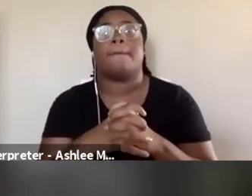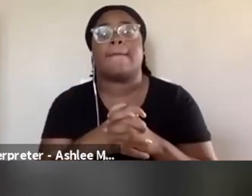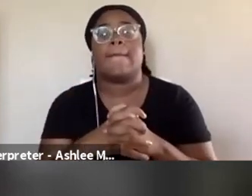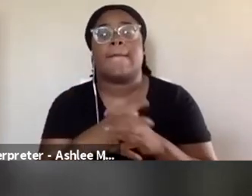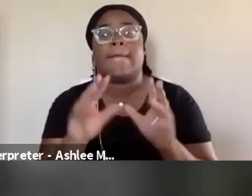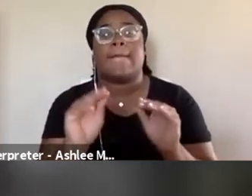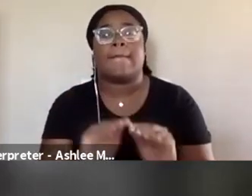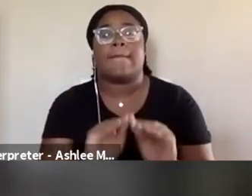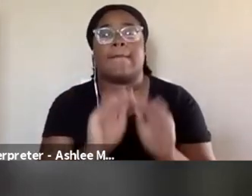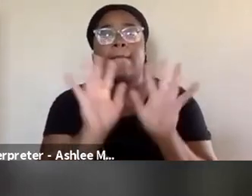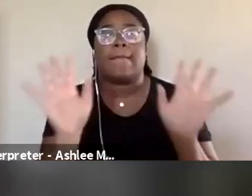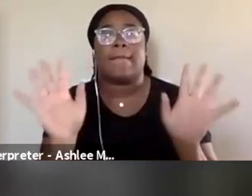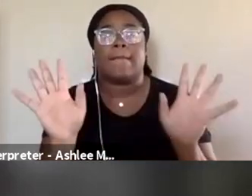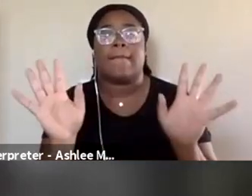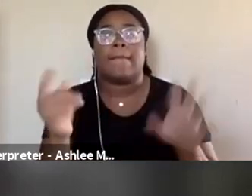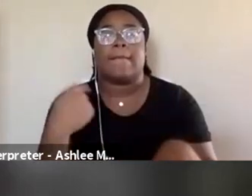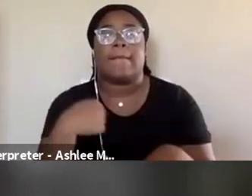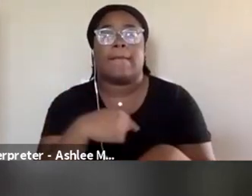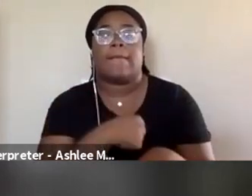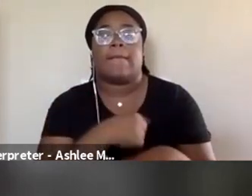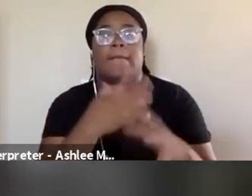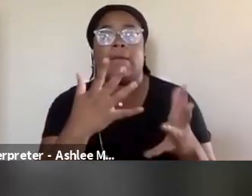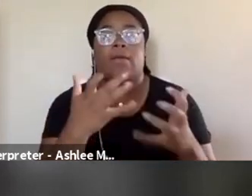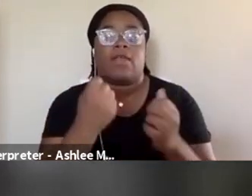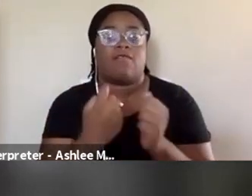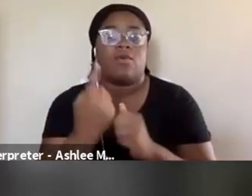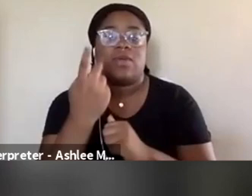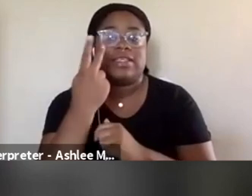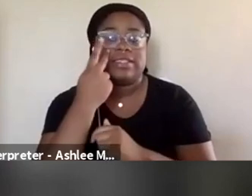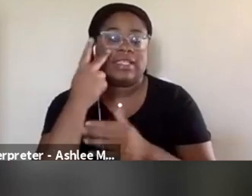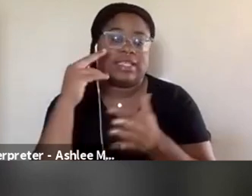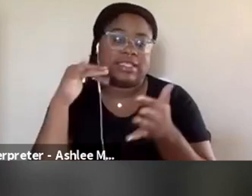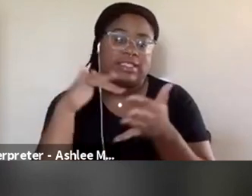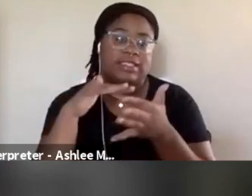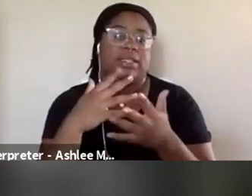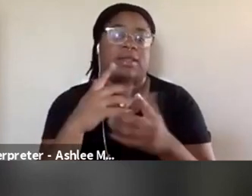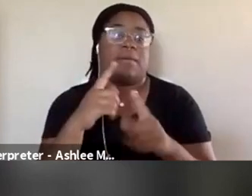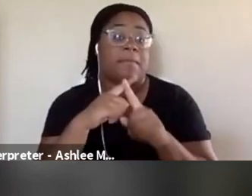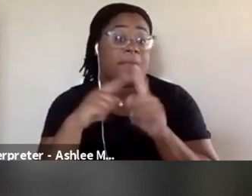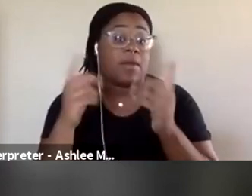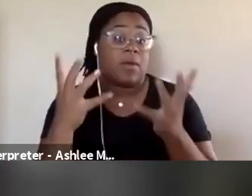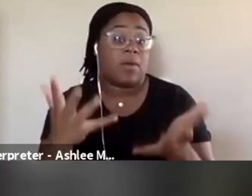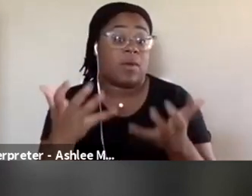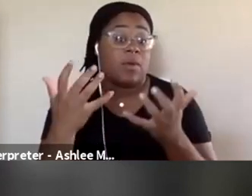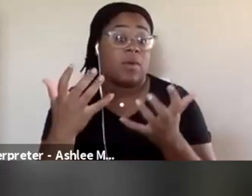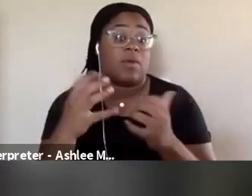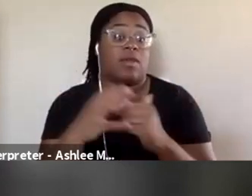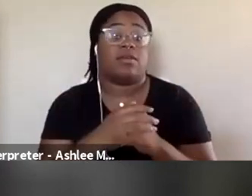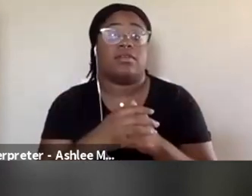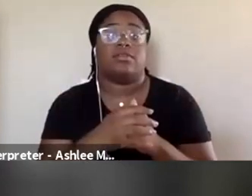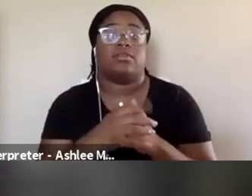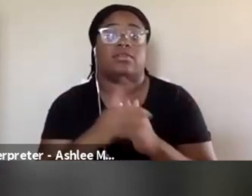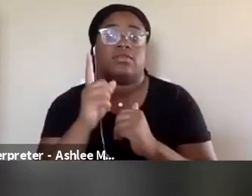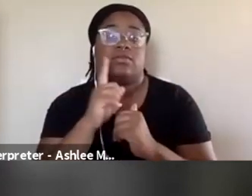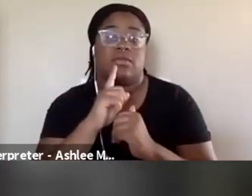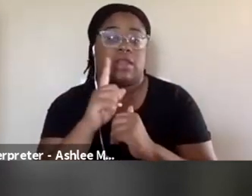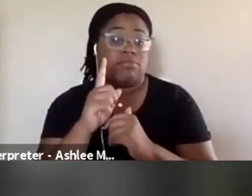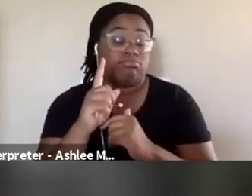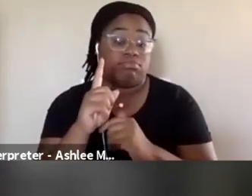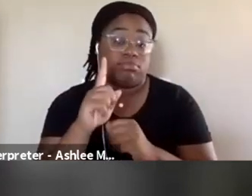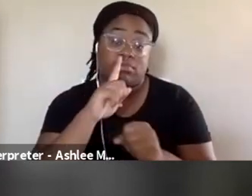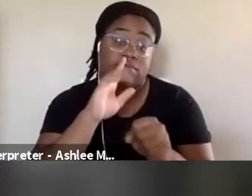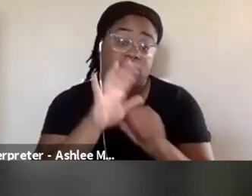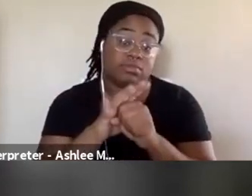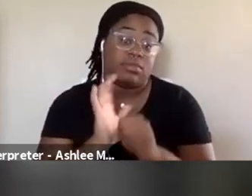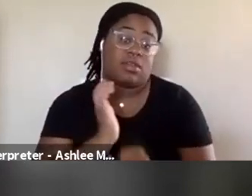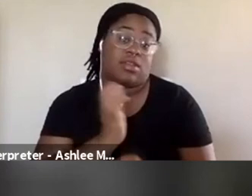we want everyone to take a look at the study. But what we want, I'd say the pledge, the invitation that we have for